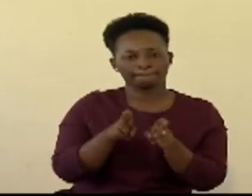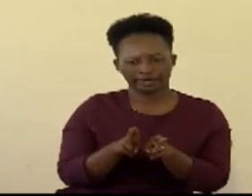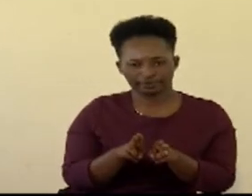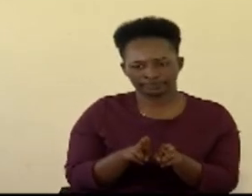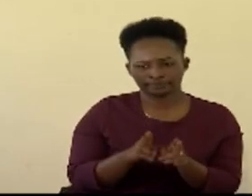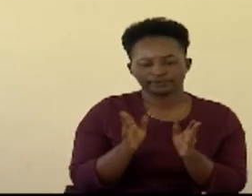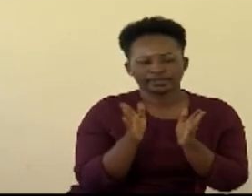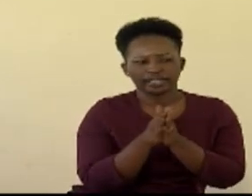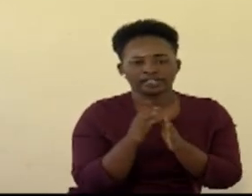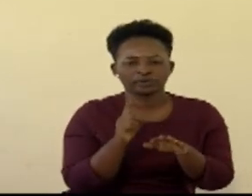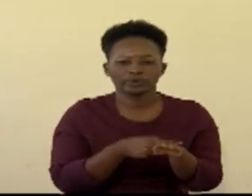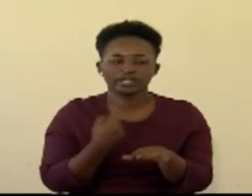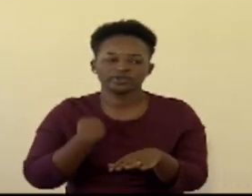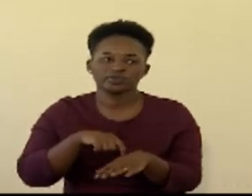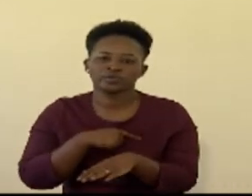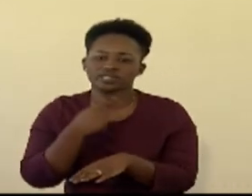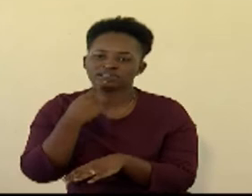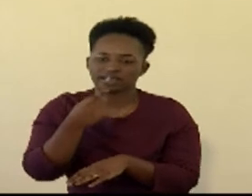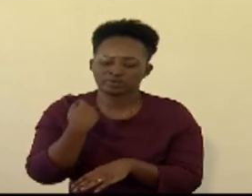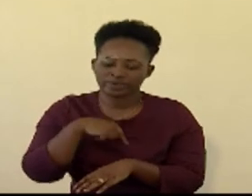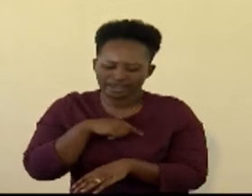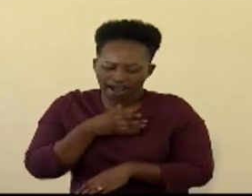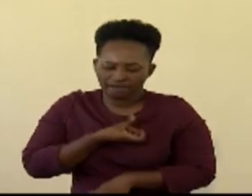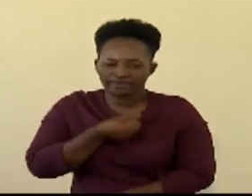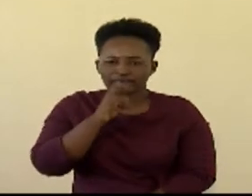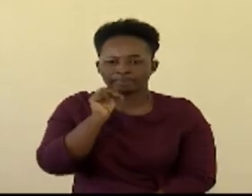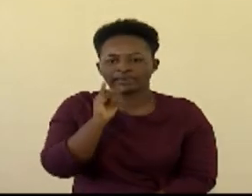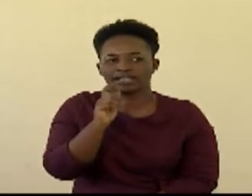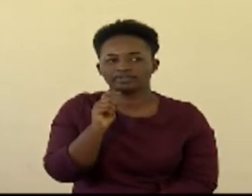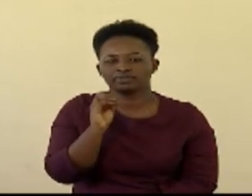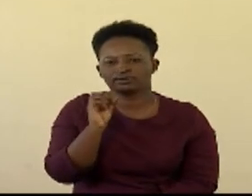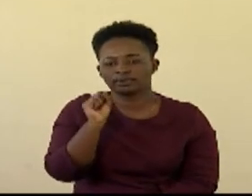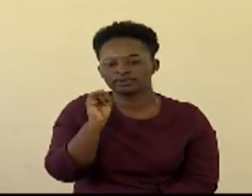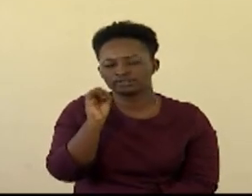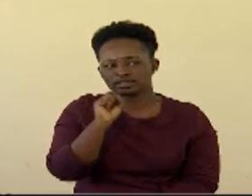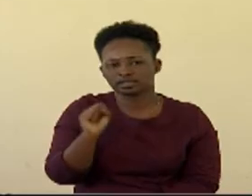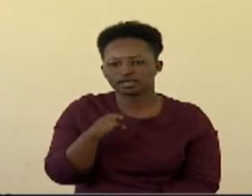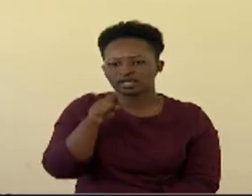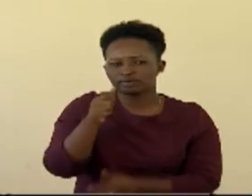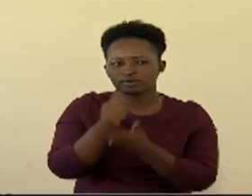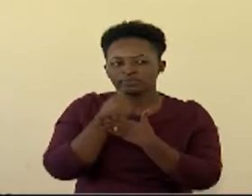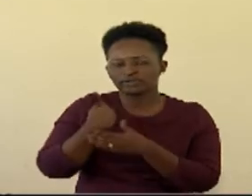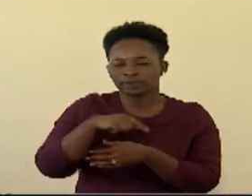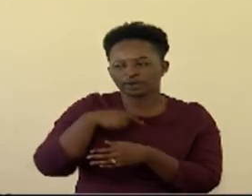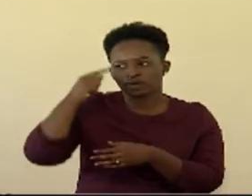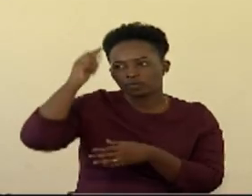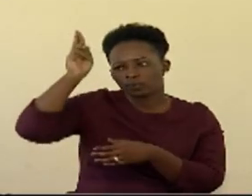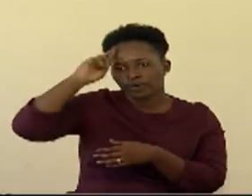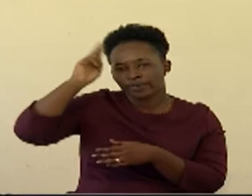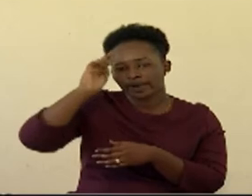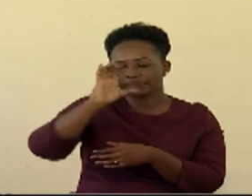and when do we say we are not in mitosis? Which takes us back to the cell cycle.